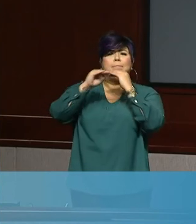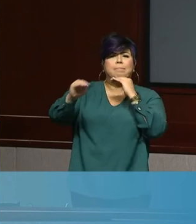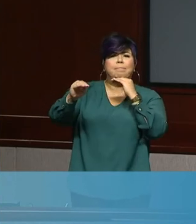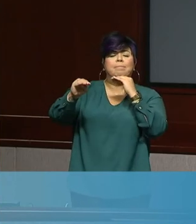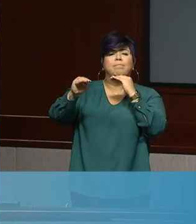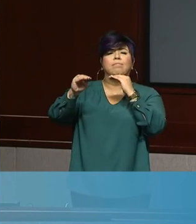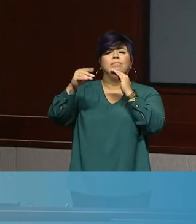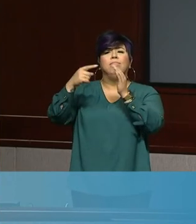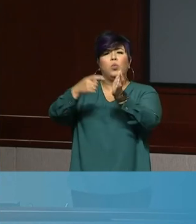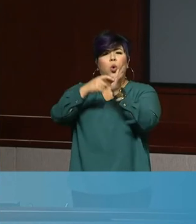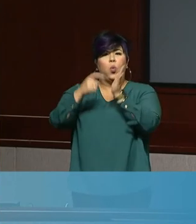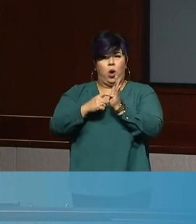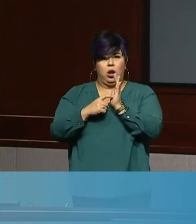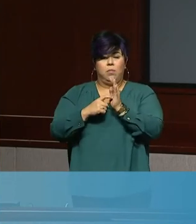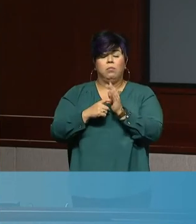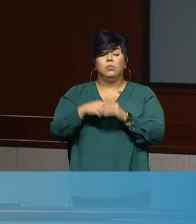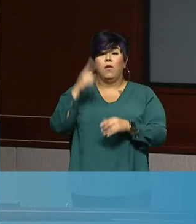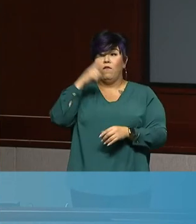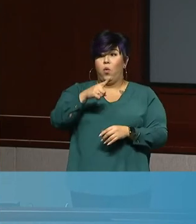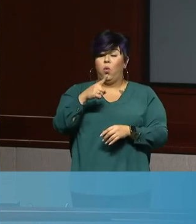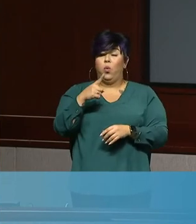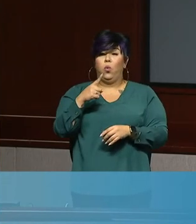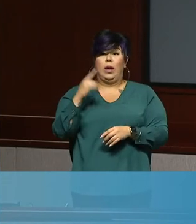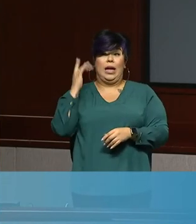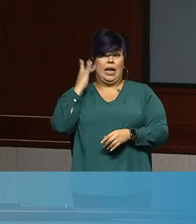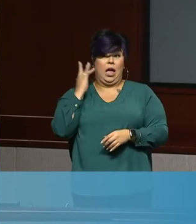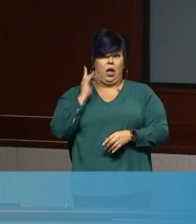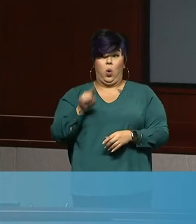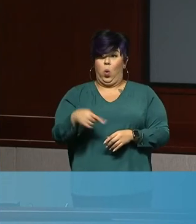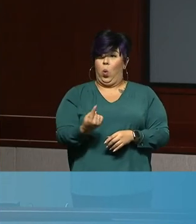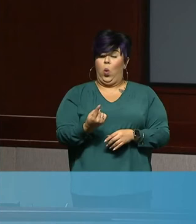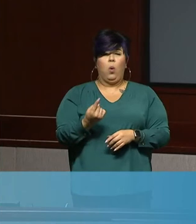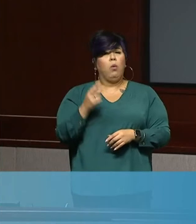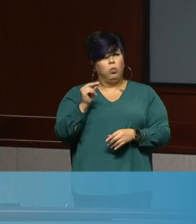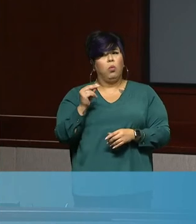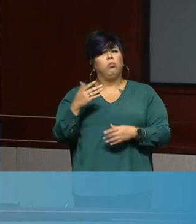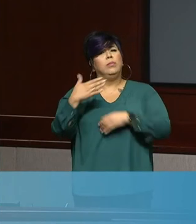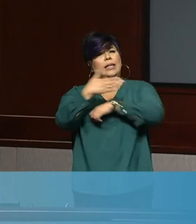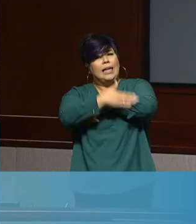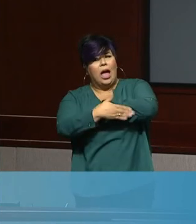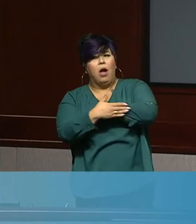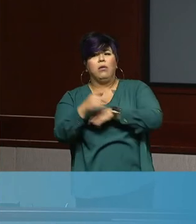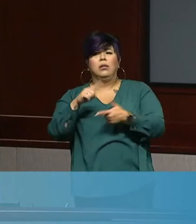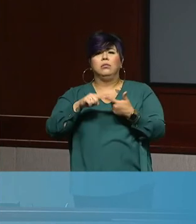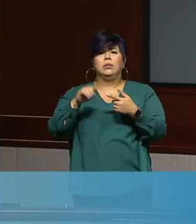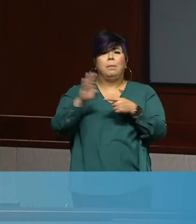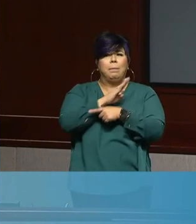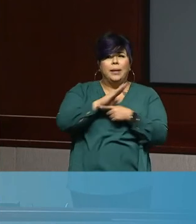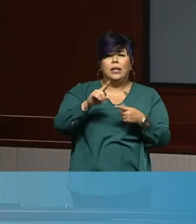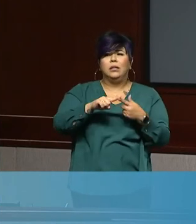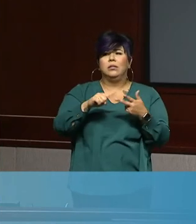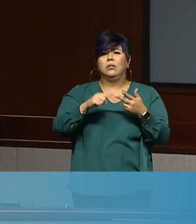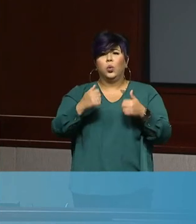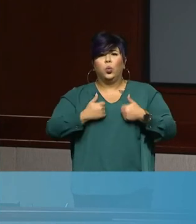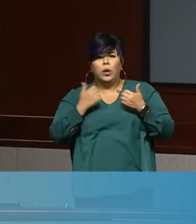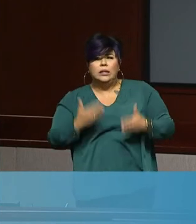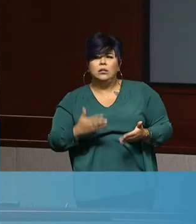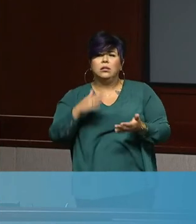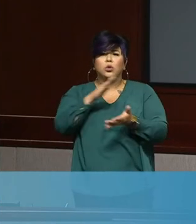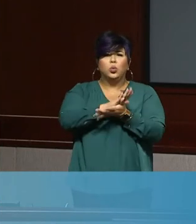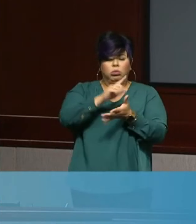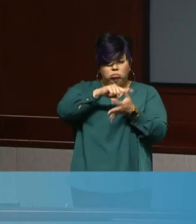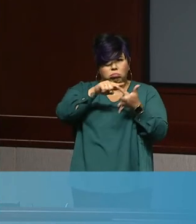just for California's counties, but for California's business community and all of the residents here in this state, um,